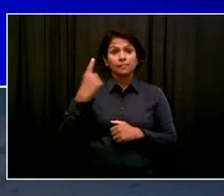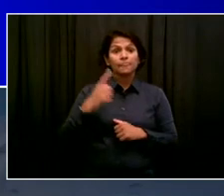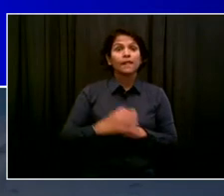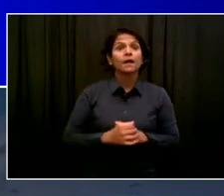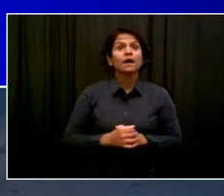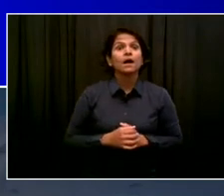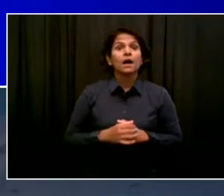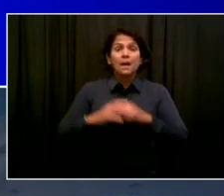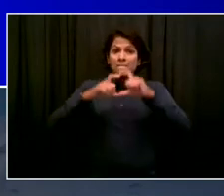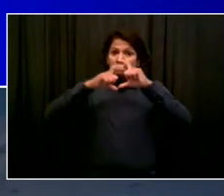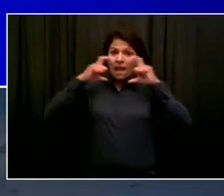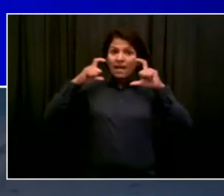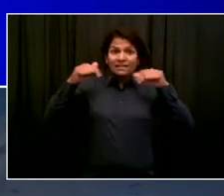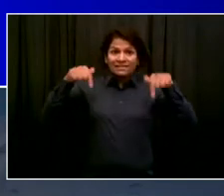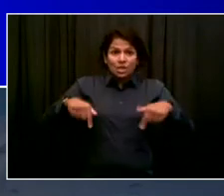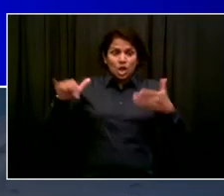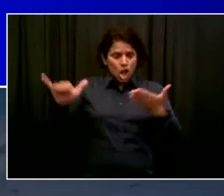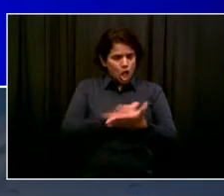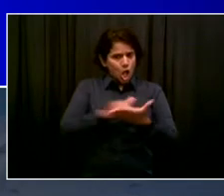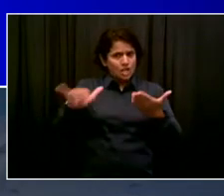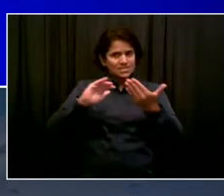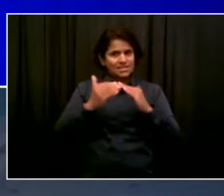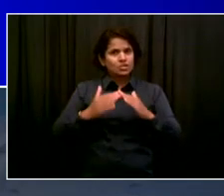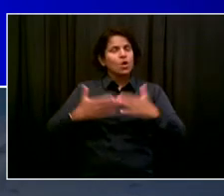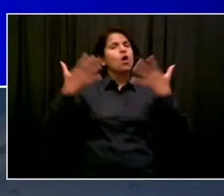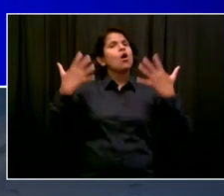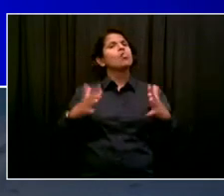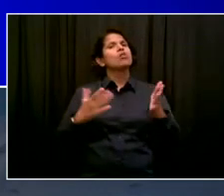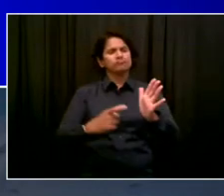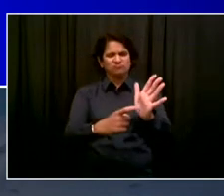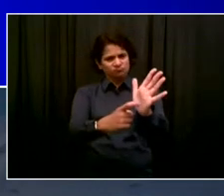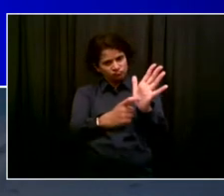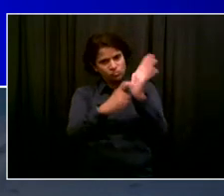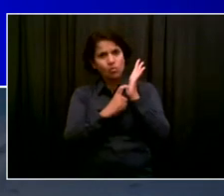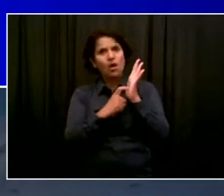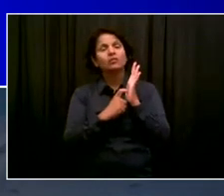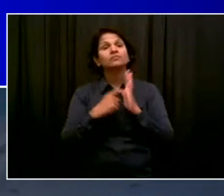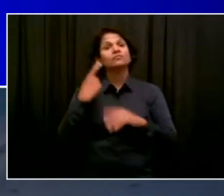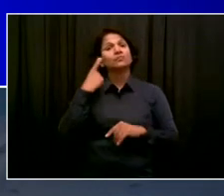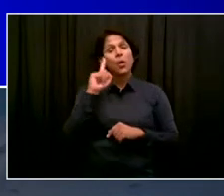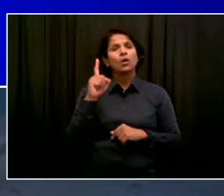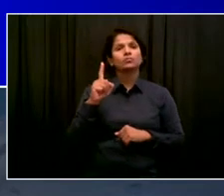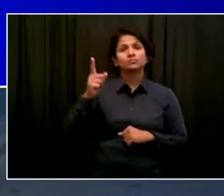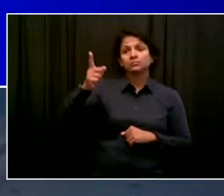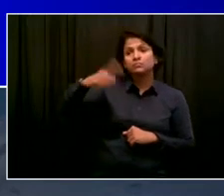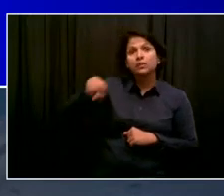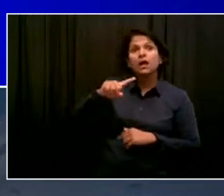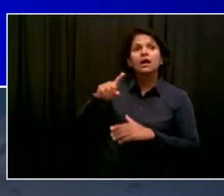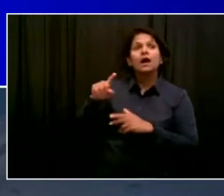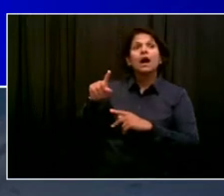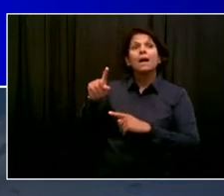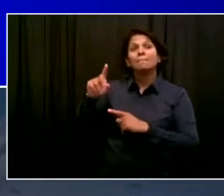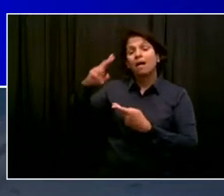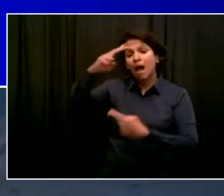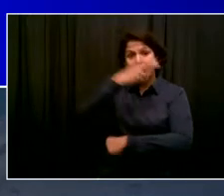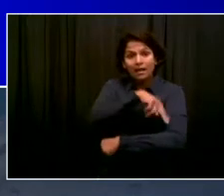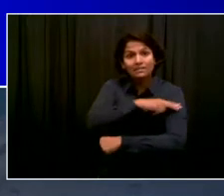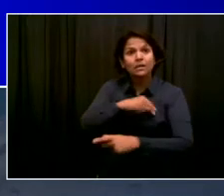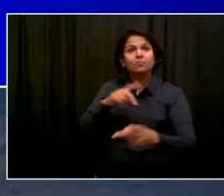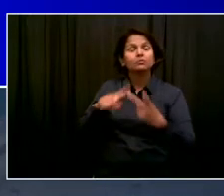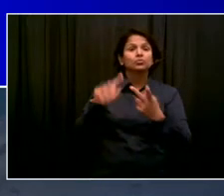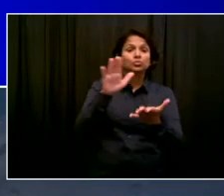for all New Yorkers on subways, buses, mass transit of all kinds, in hospitals, health care settings, in schools and congregate settings.